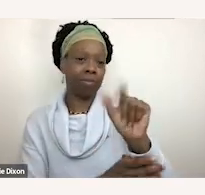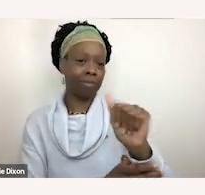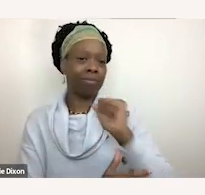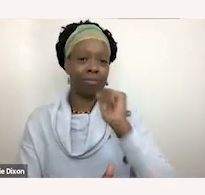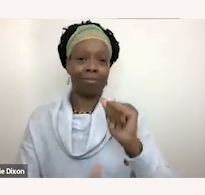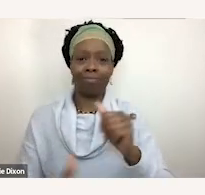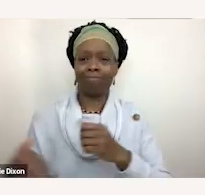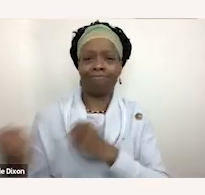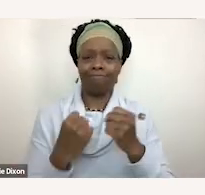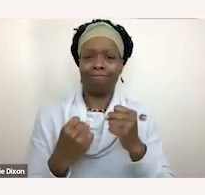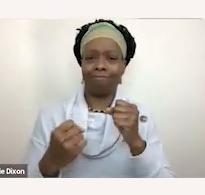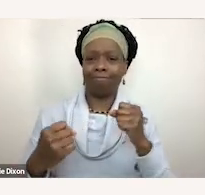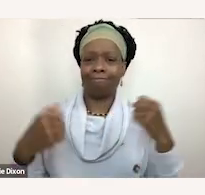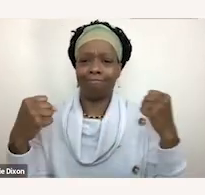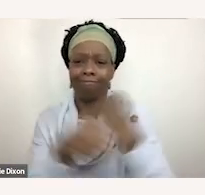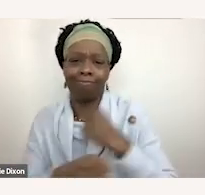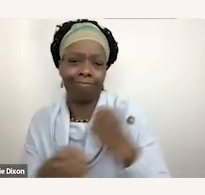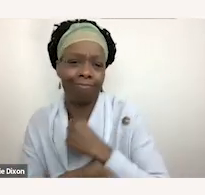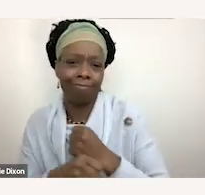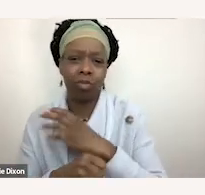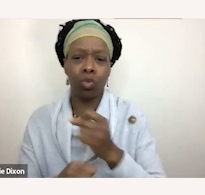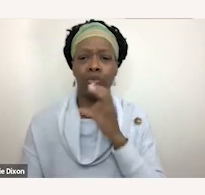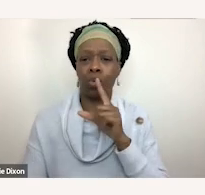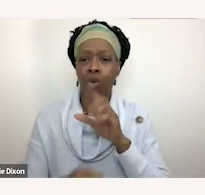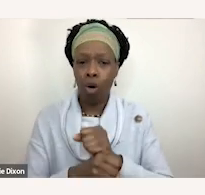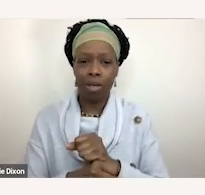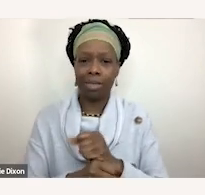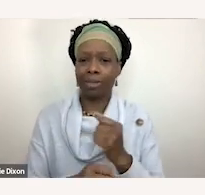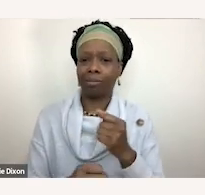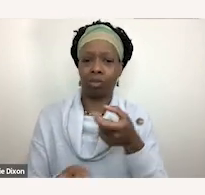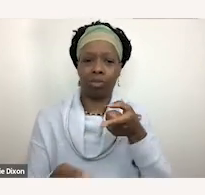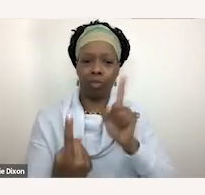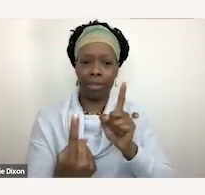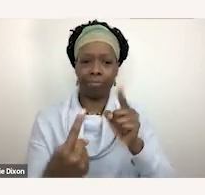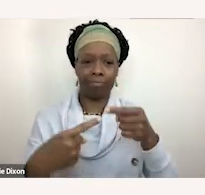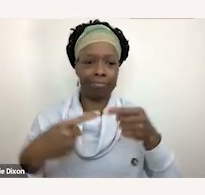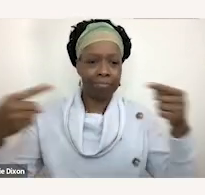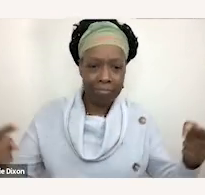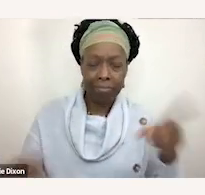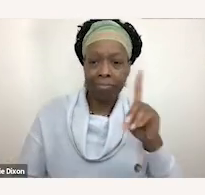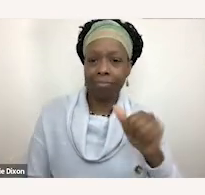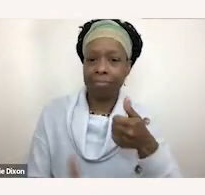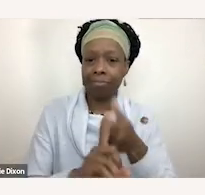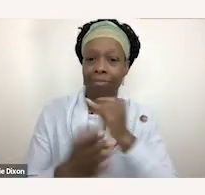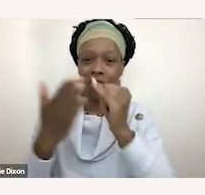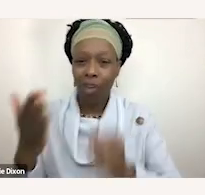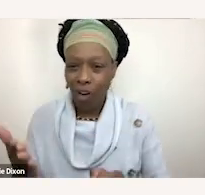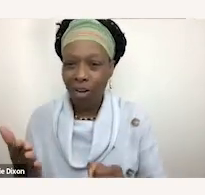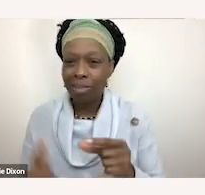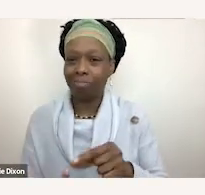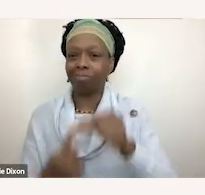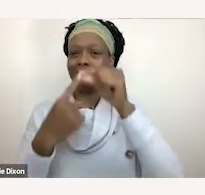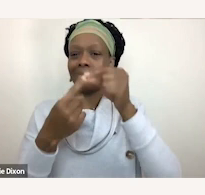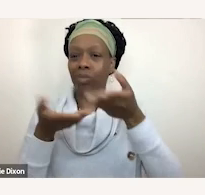face of adversity. Disability is an art, isn't a genius way to live. And I think when you start seeing the examples that we're about to present you with,